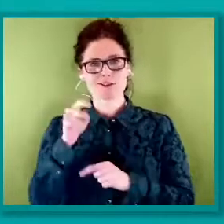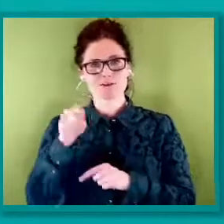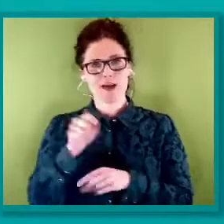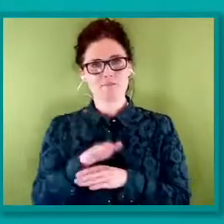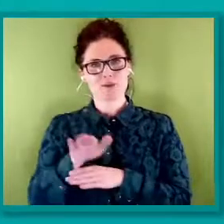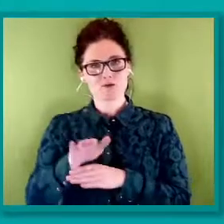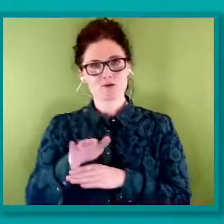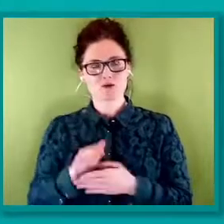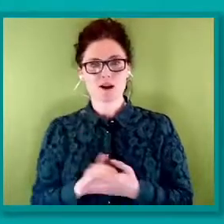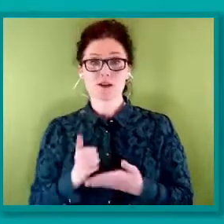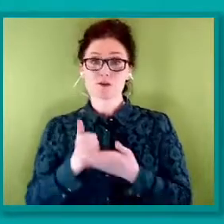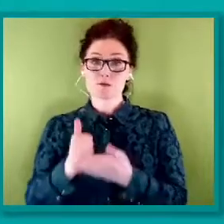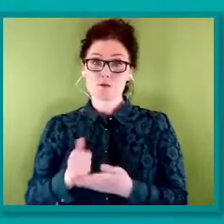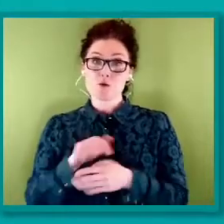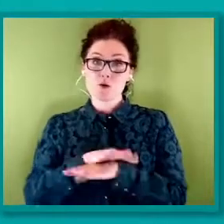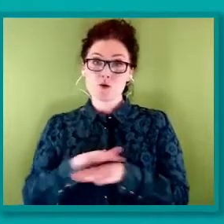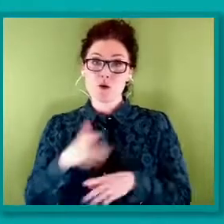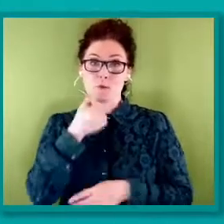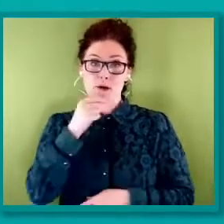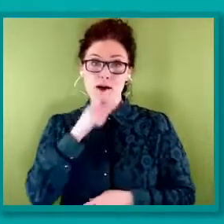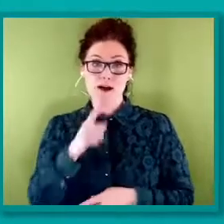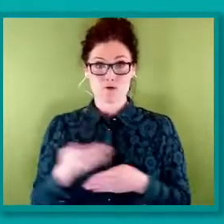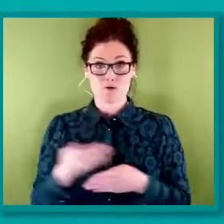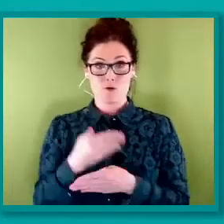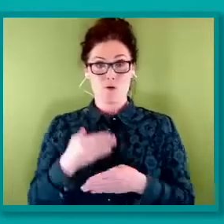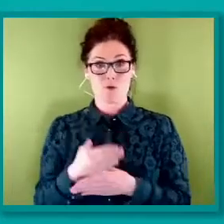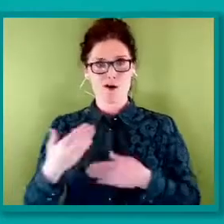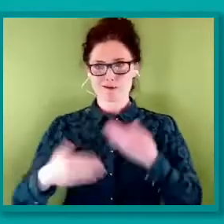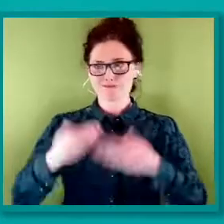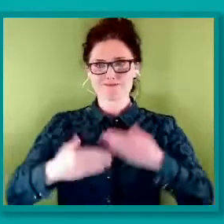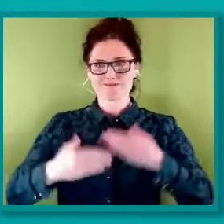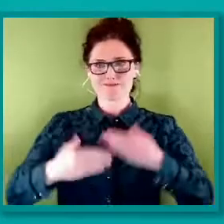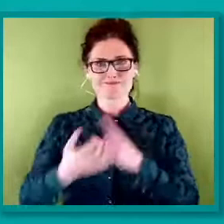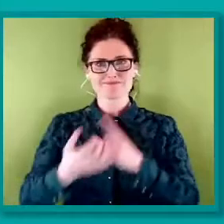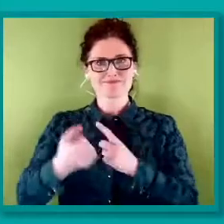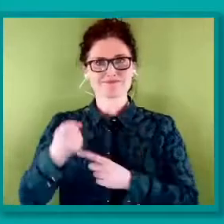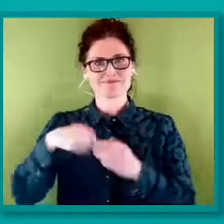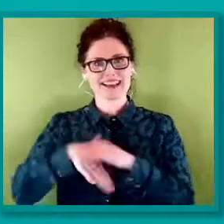thrive and feel included in our society. Thank you, conference.